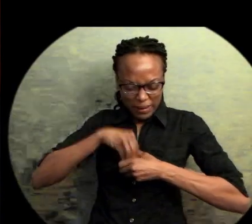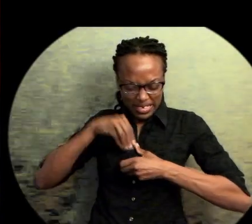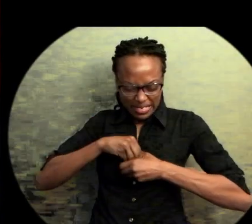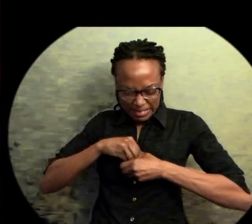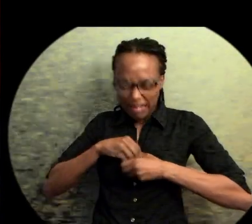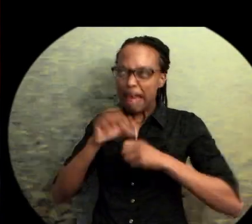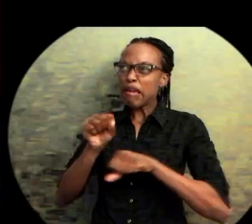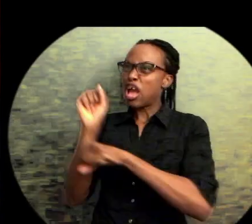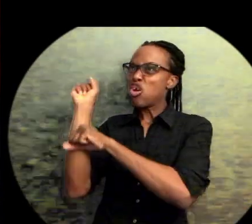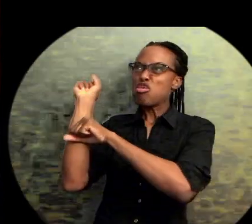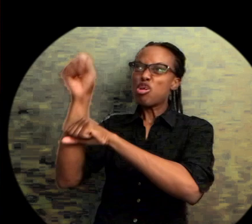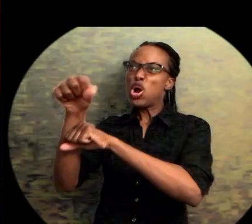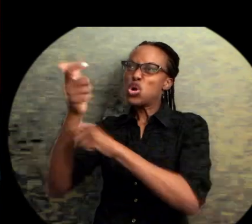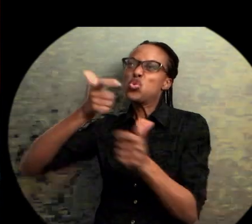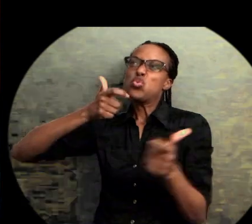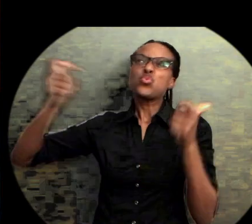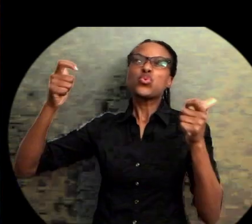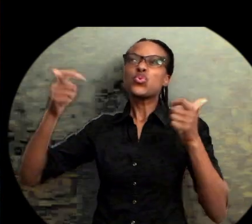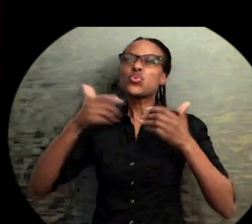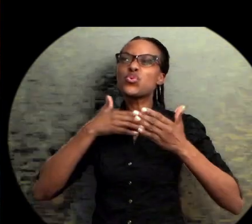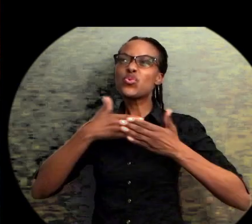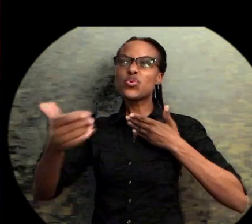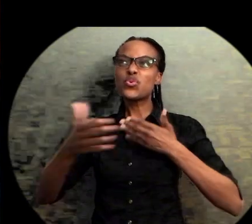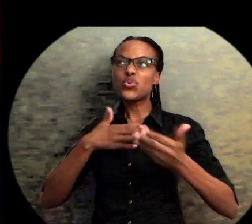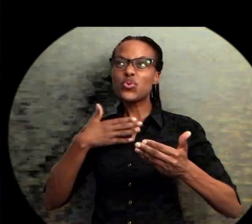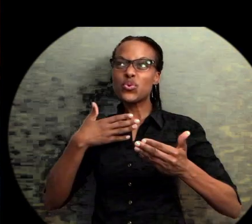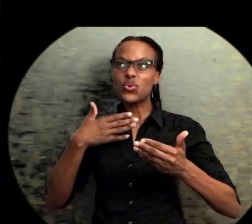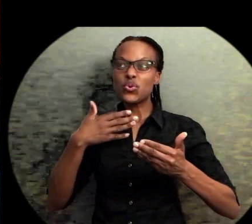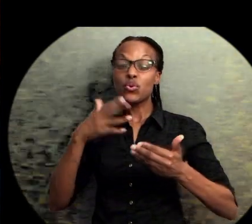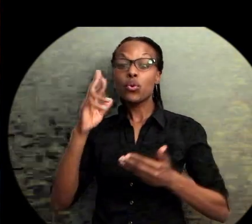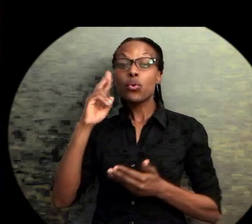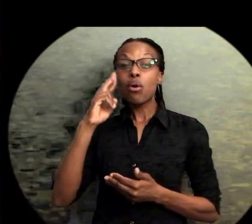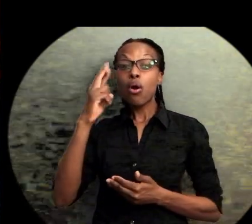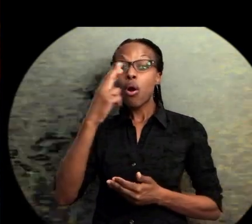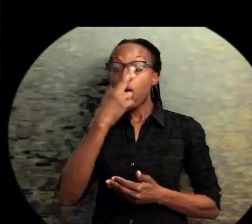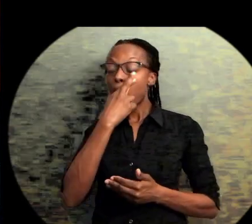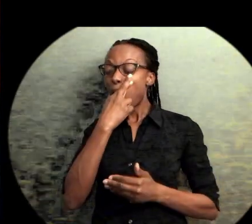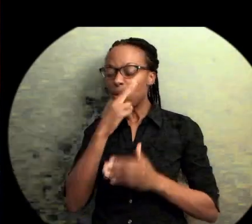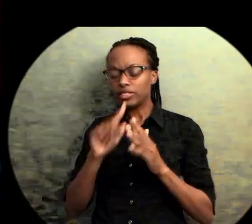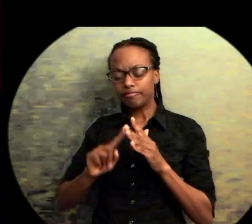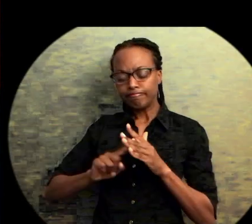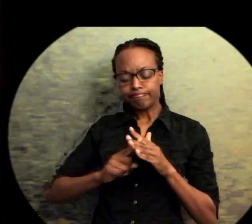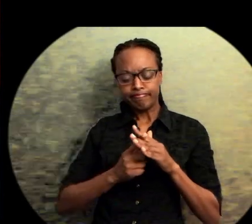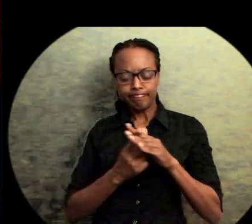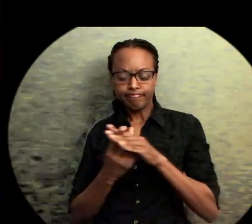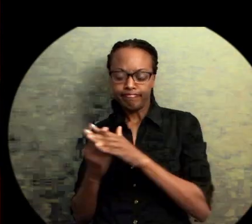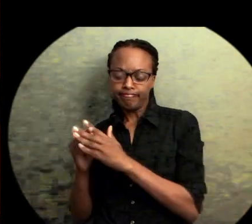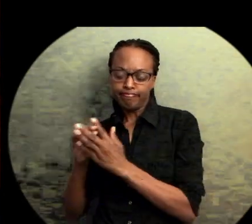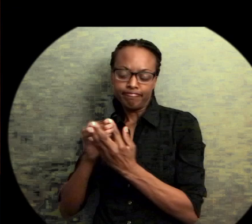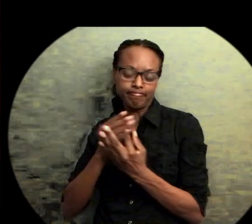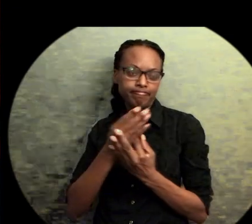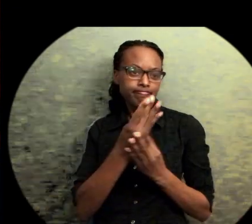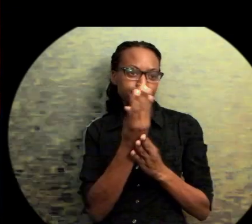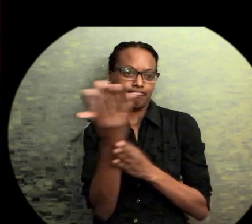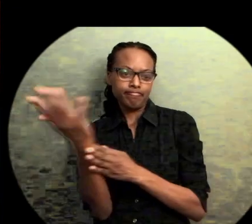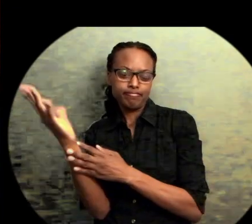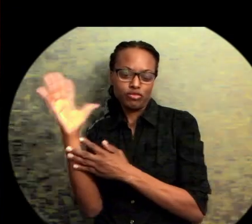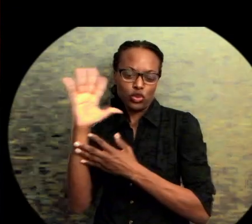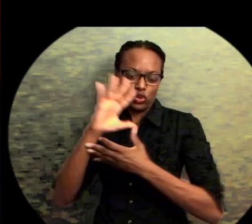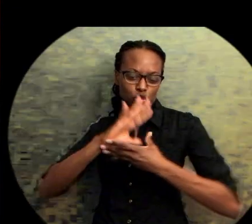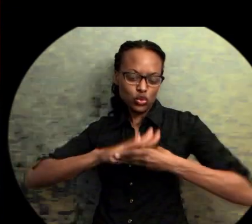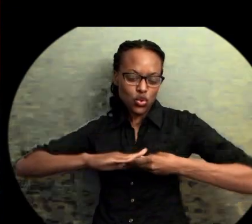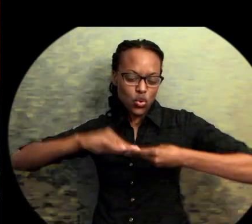A rose rises through the sediments. Our story illuminates evidence. The